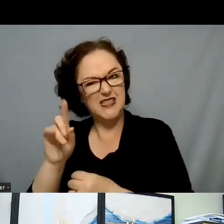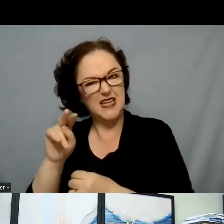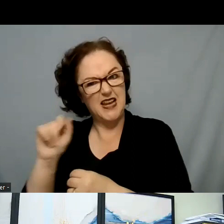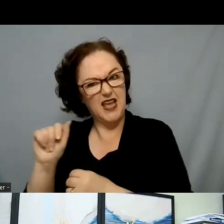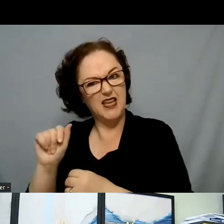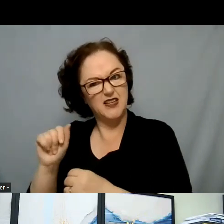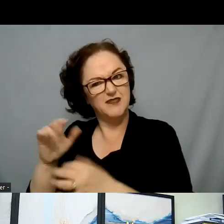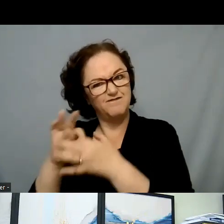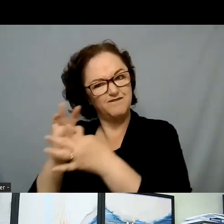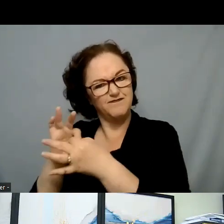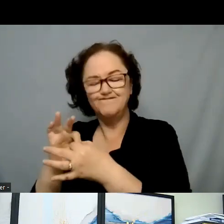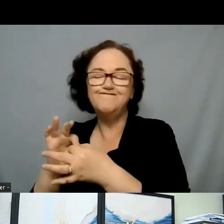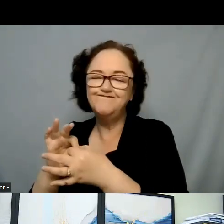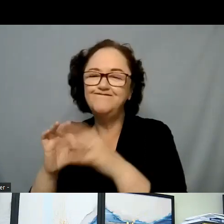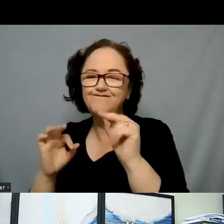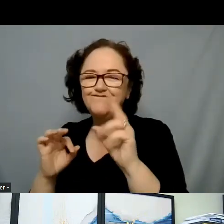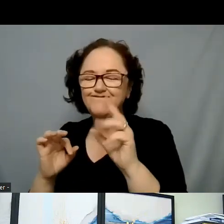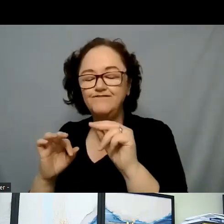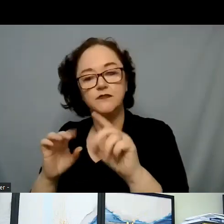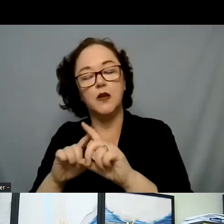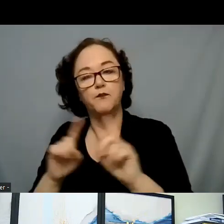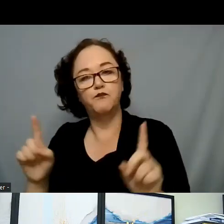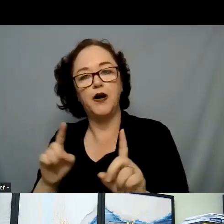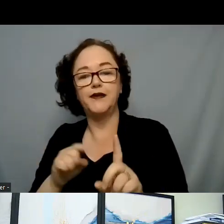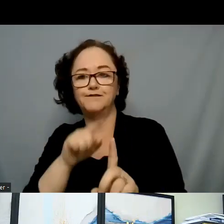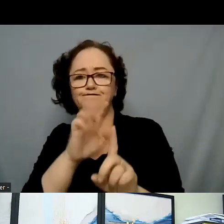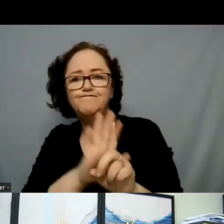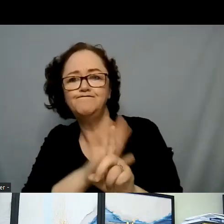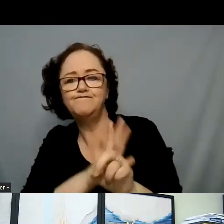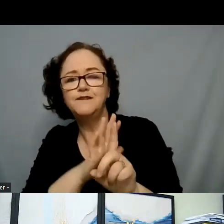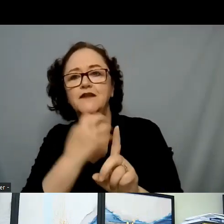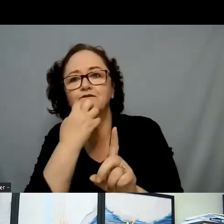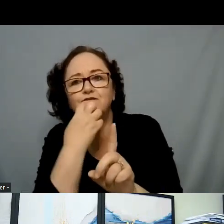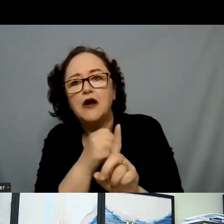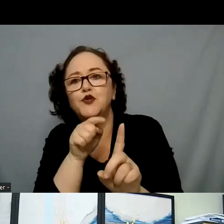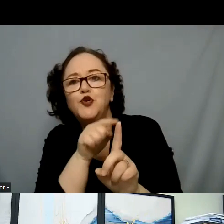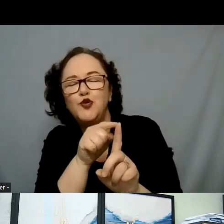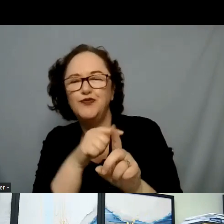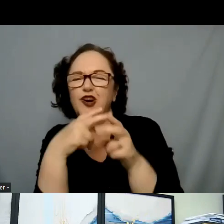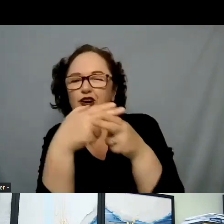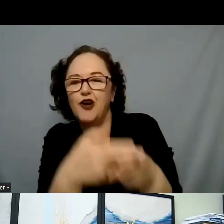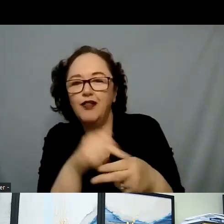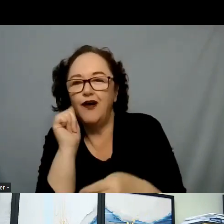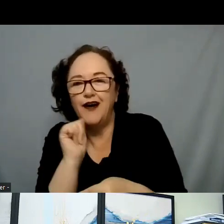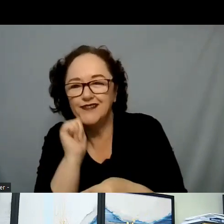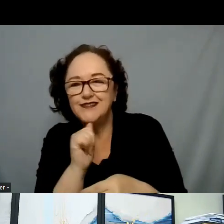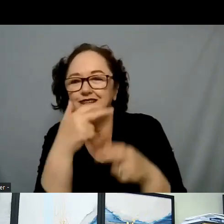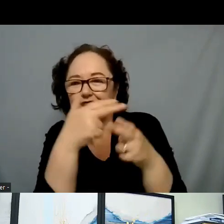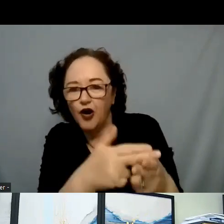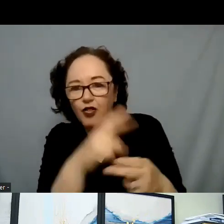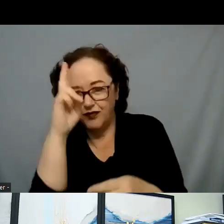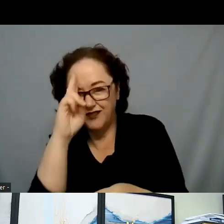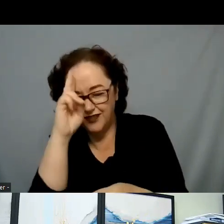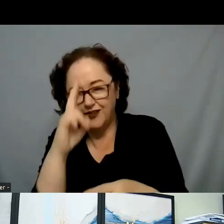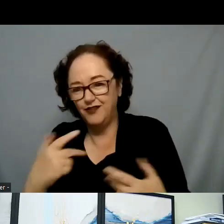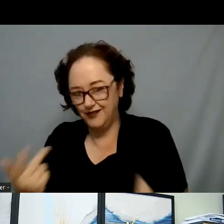the culture that community values that. And then I've already talked about resources. What resources we use to make